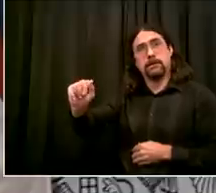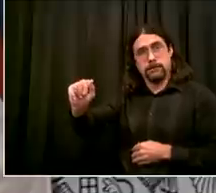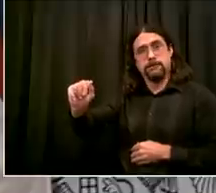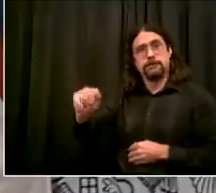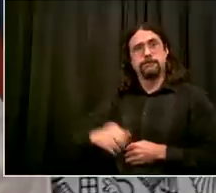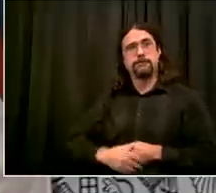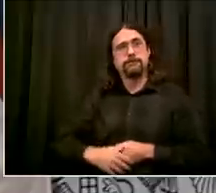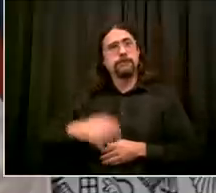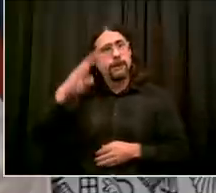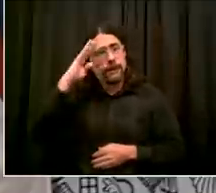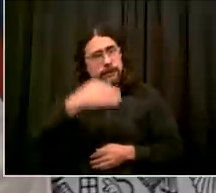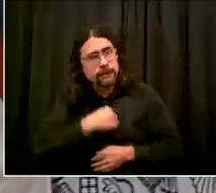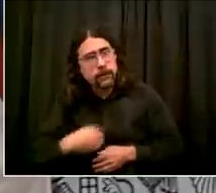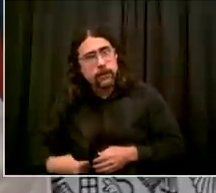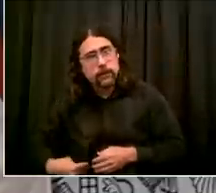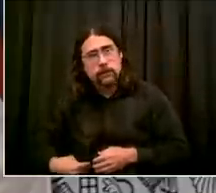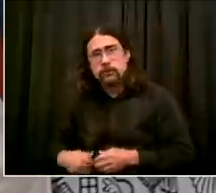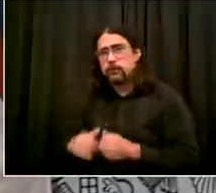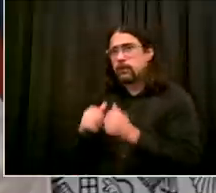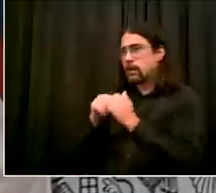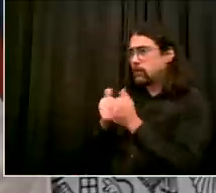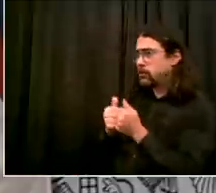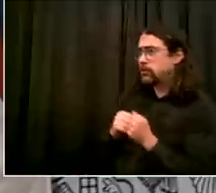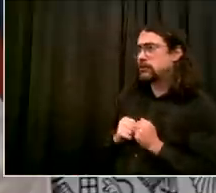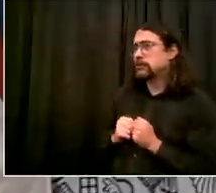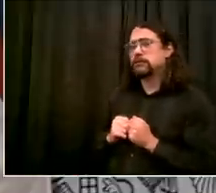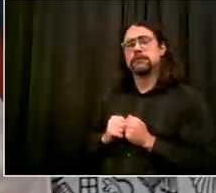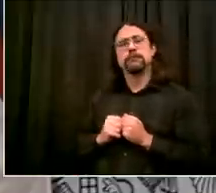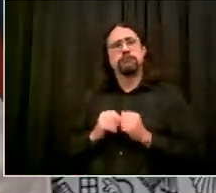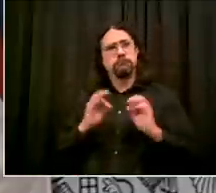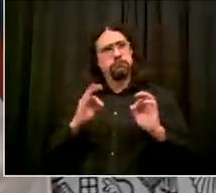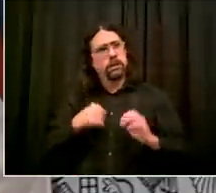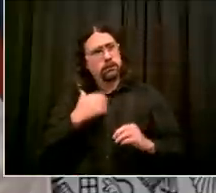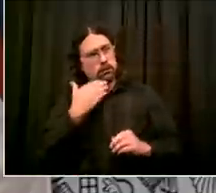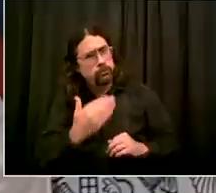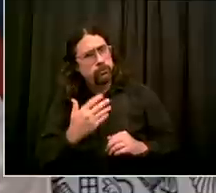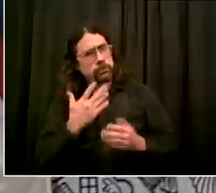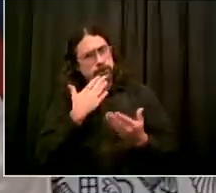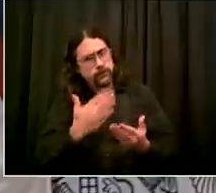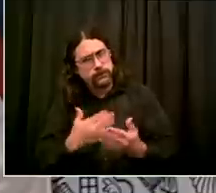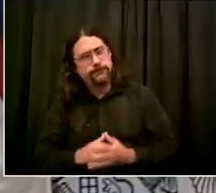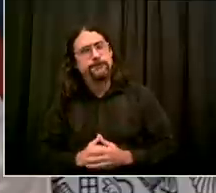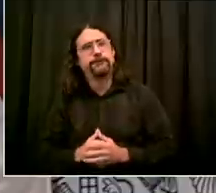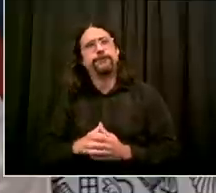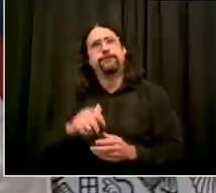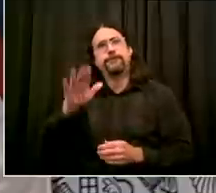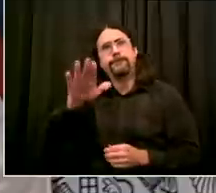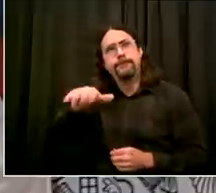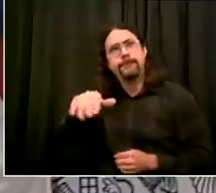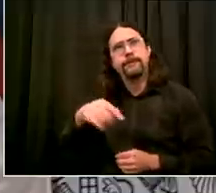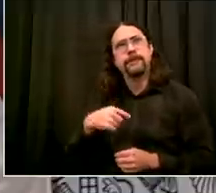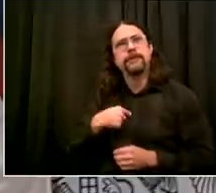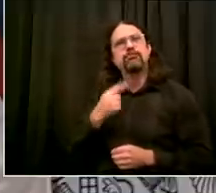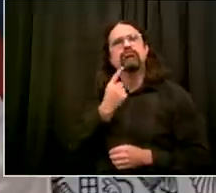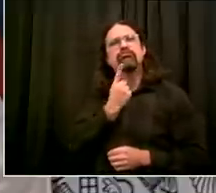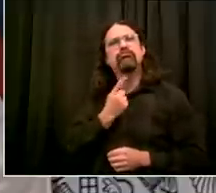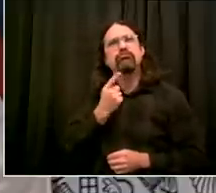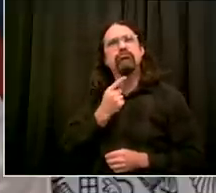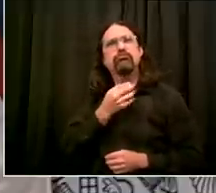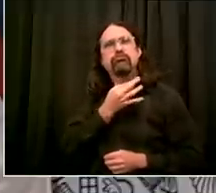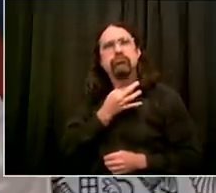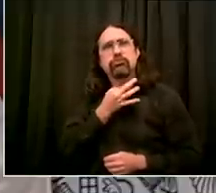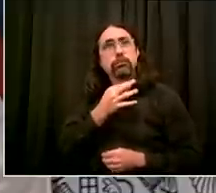all on how we got to a place where the president of the united states sees fit to threaten new york